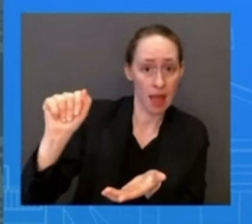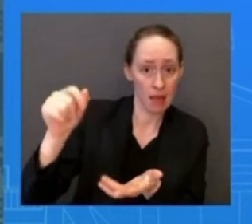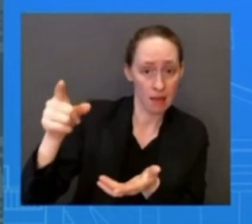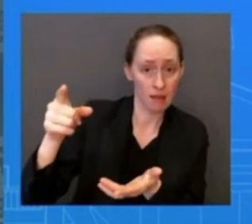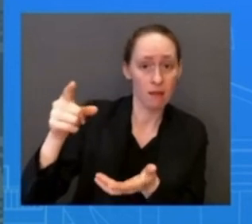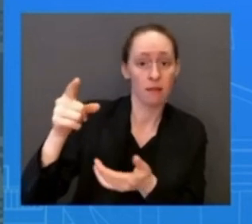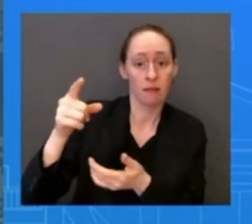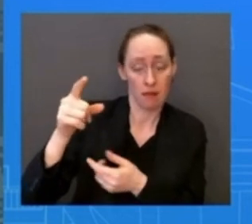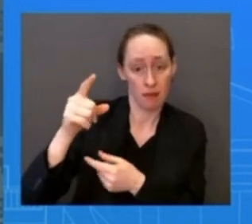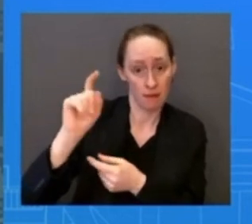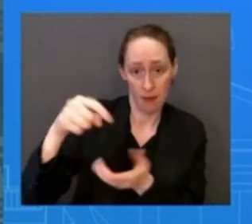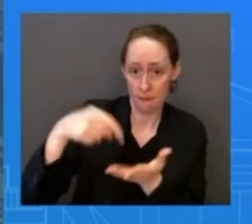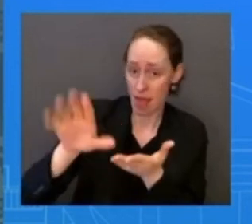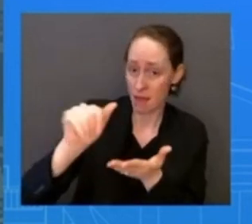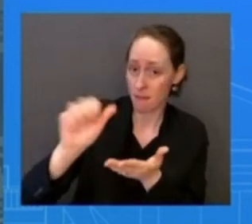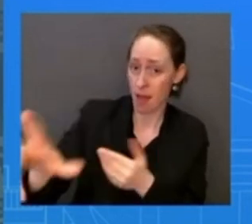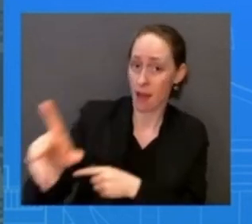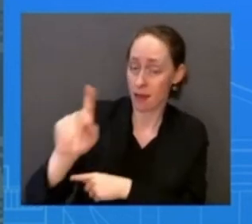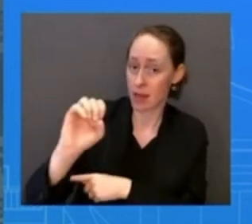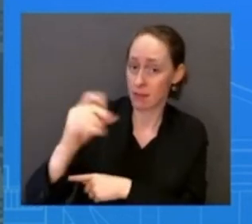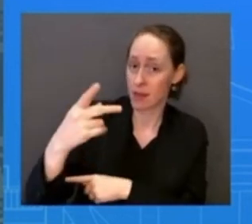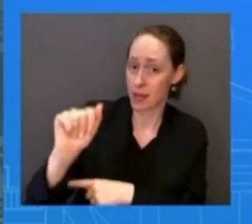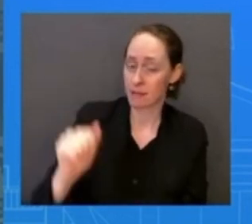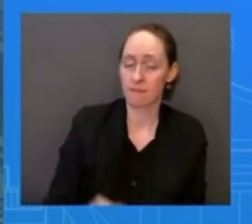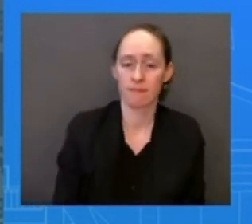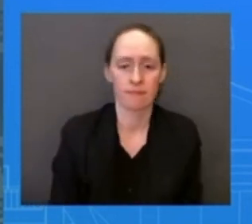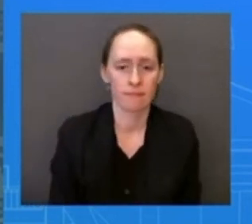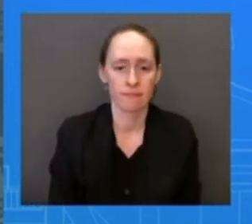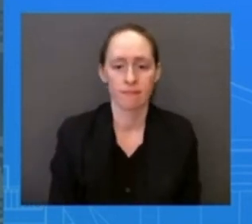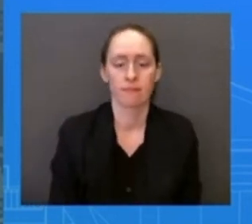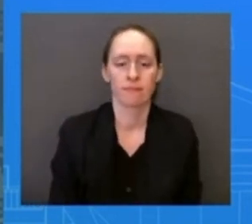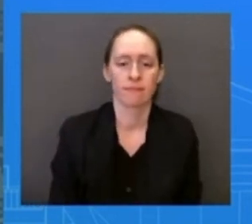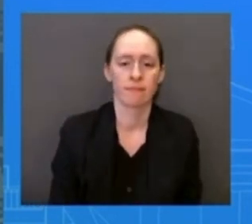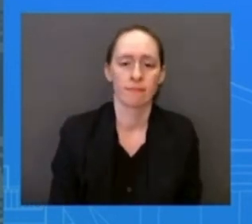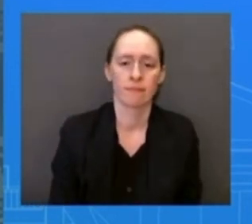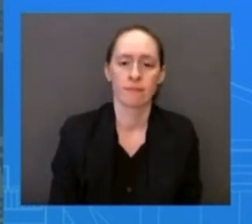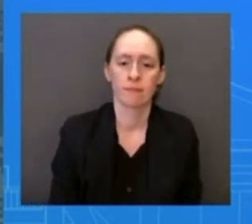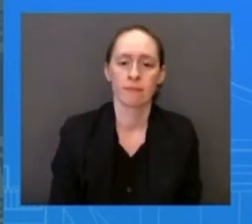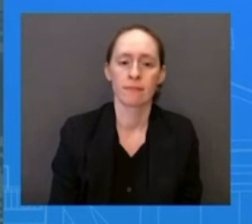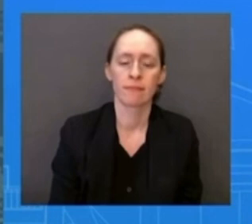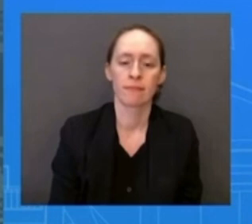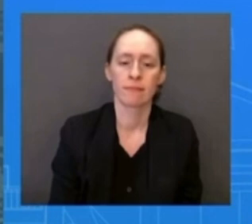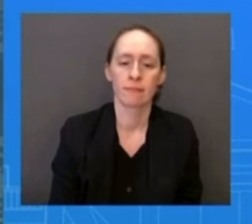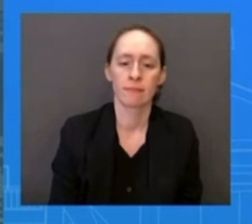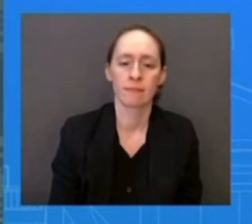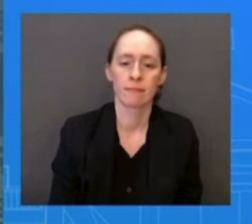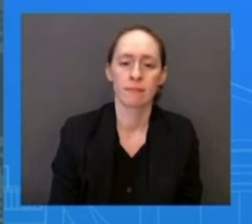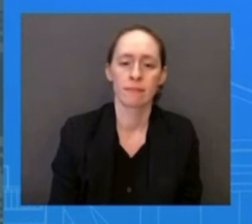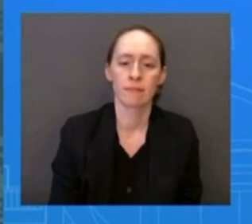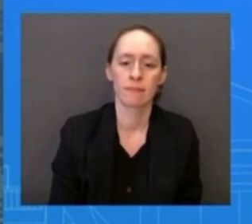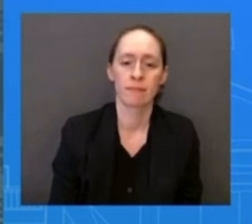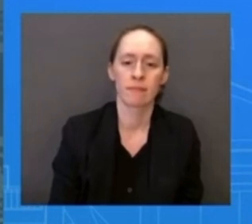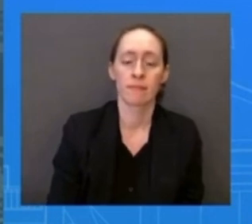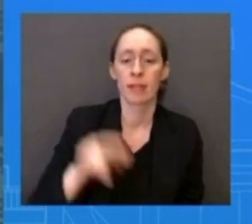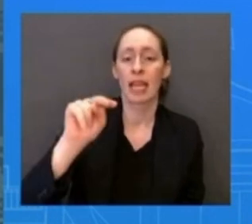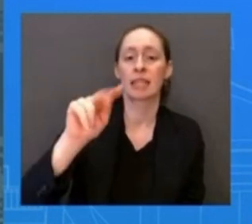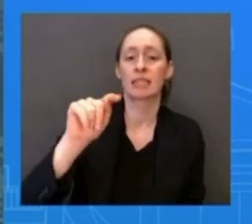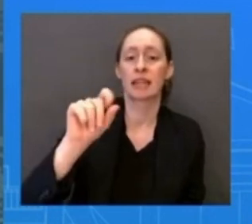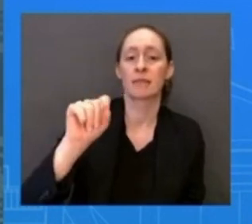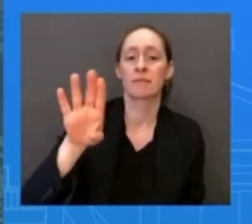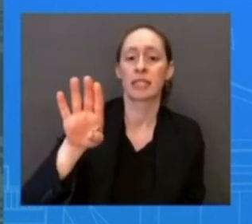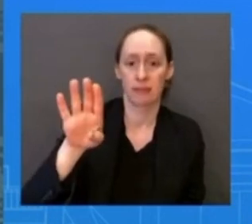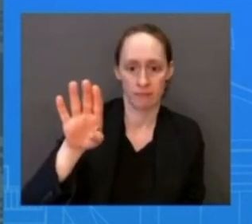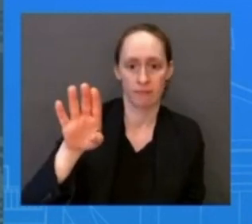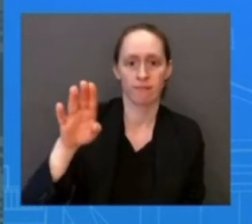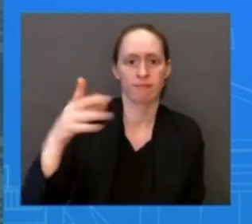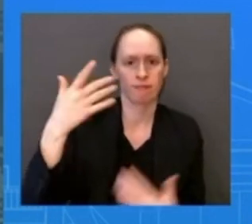we're going to be consistent and stick to that. And you heard from the NTSB today with their initial finding to tell us what happened, but